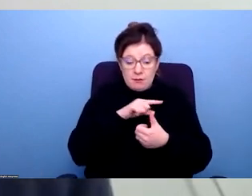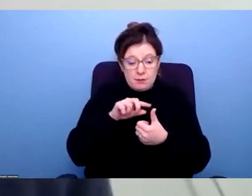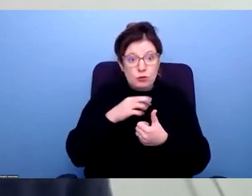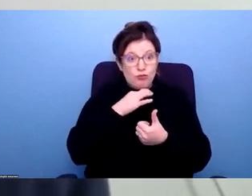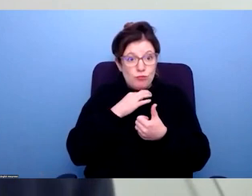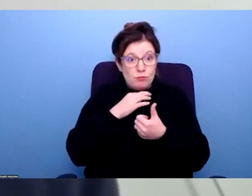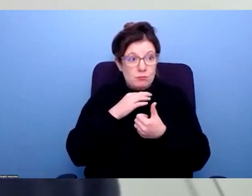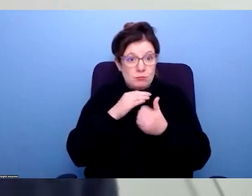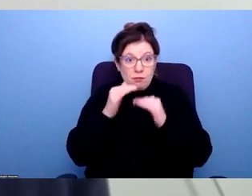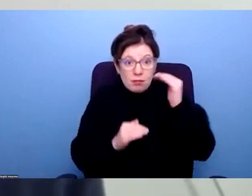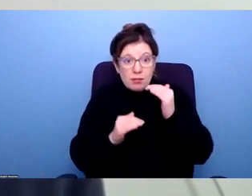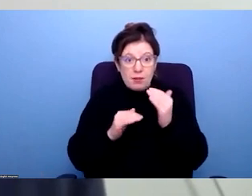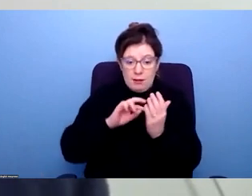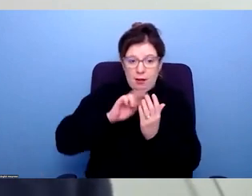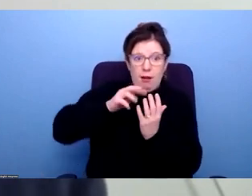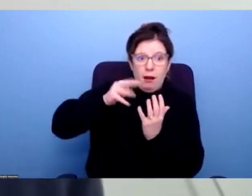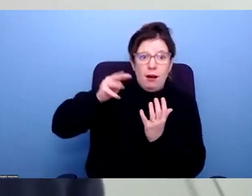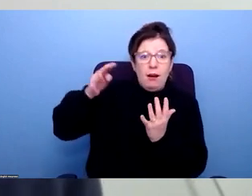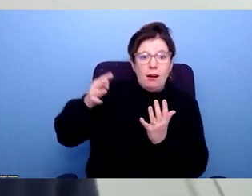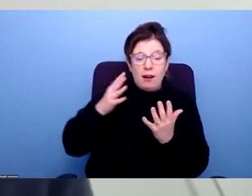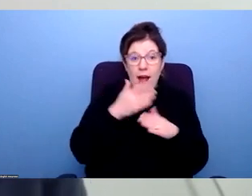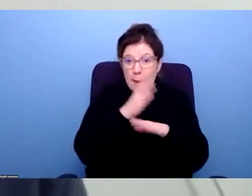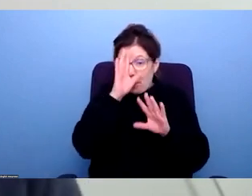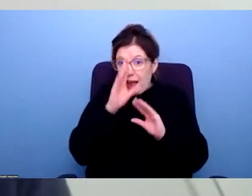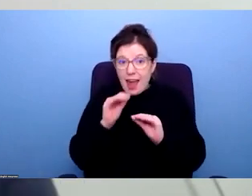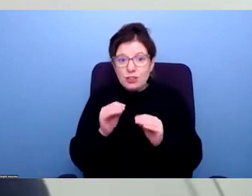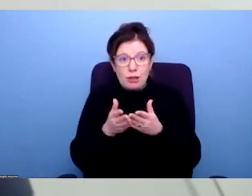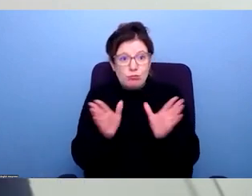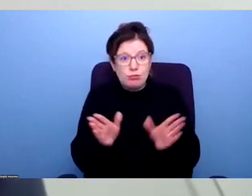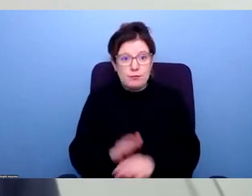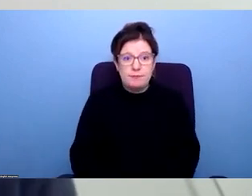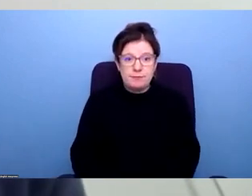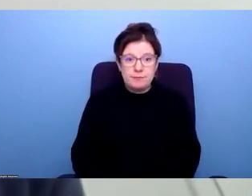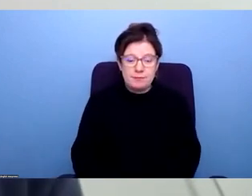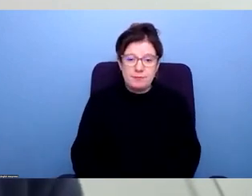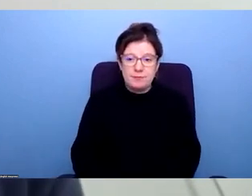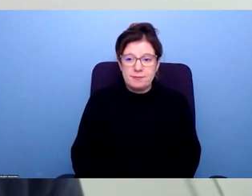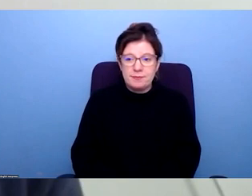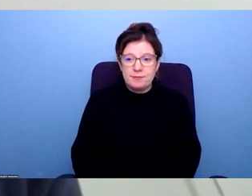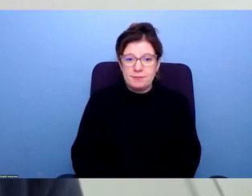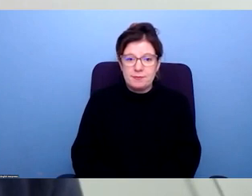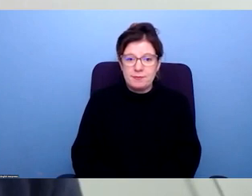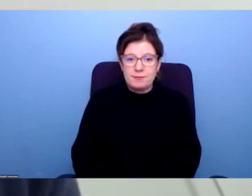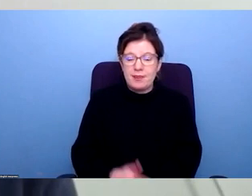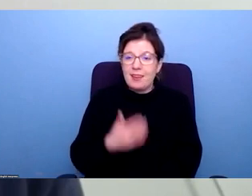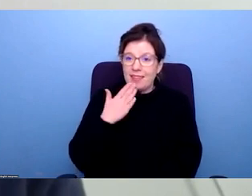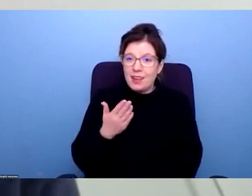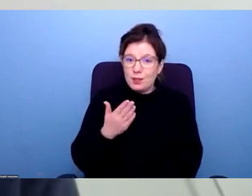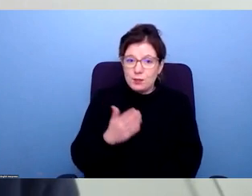those bring for people in in every aspect of life employment education, but other aspects as well. So thank you for that question and